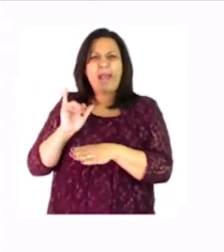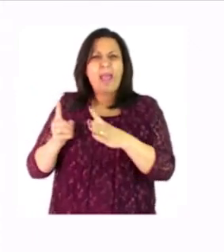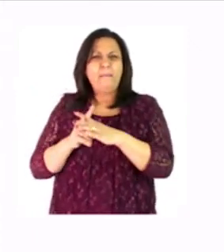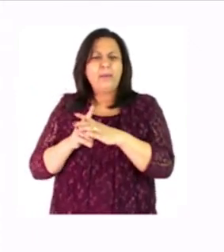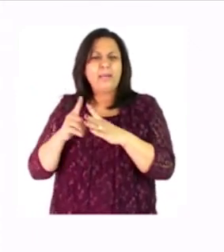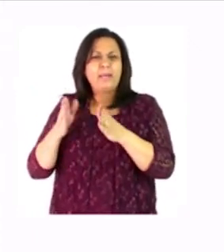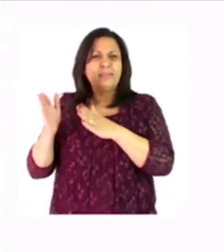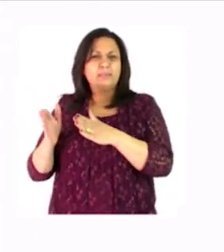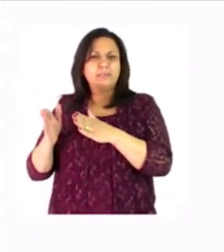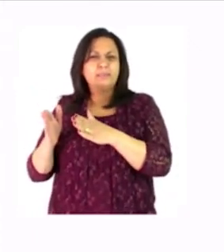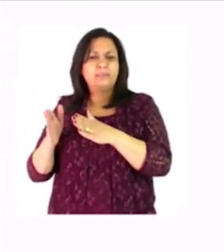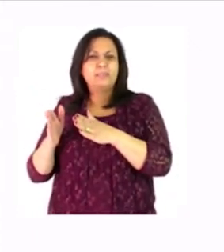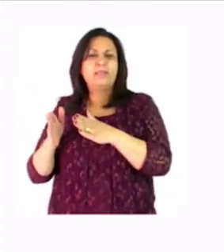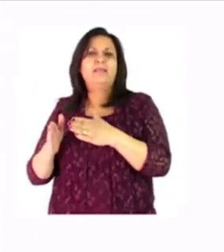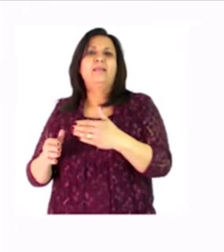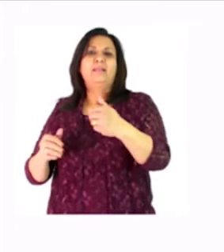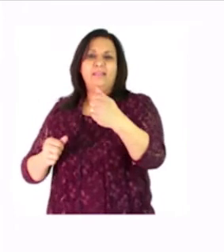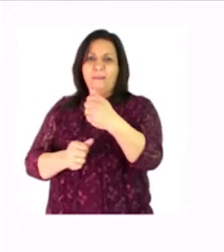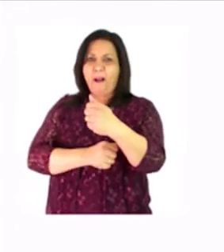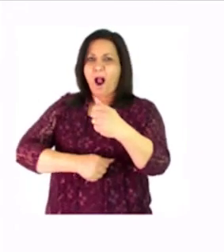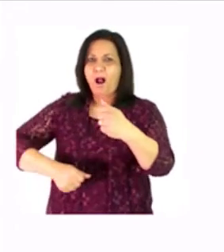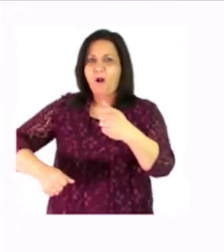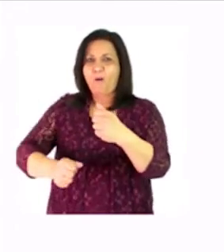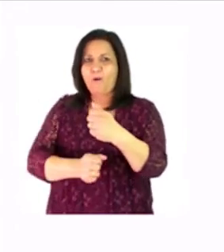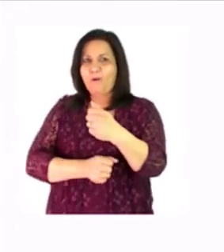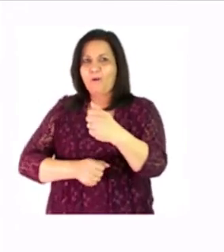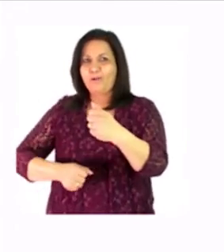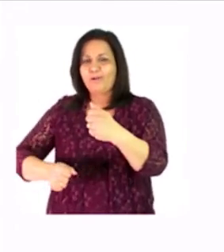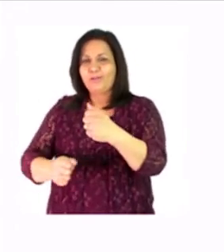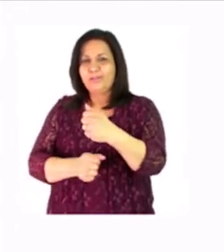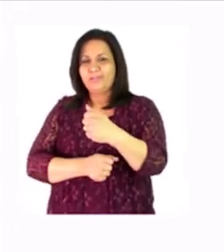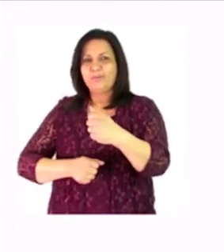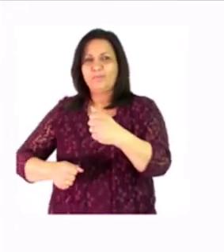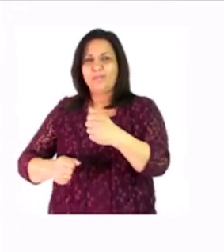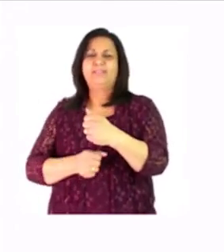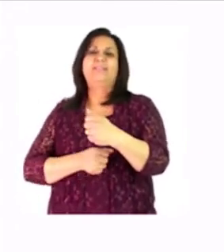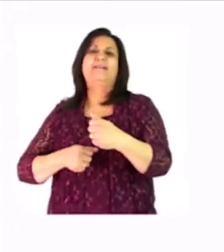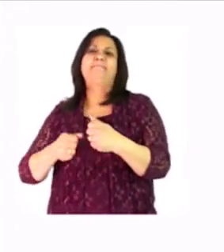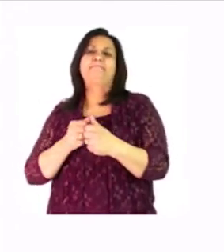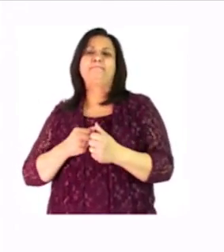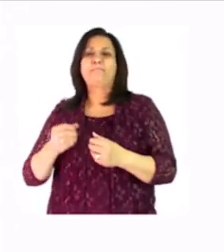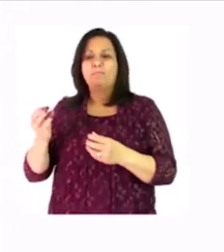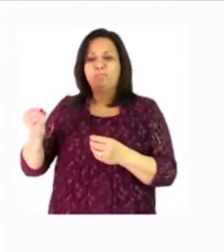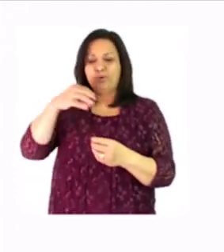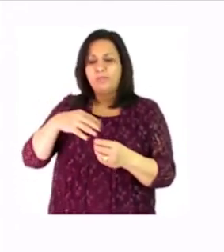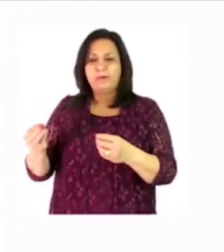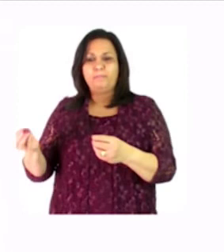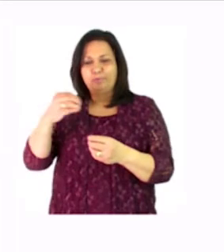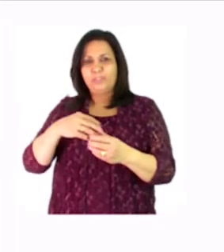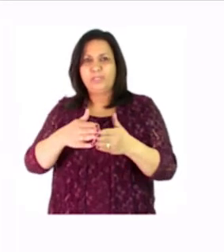next picture we need a bowl to mix all the ingredients